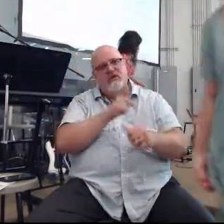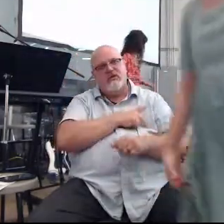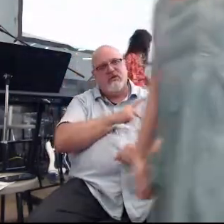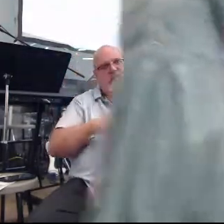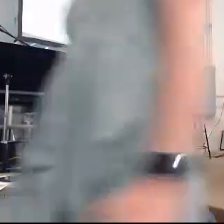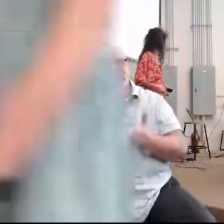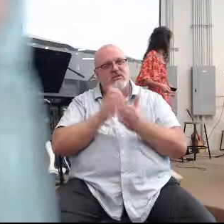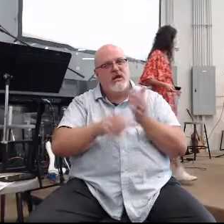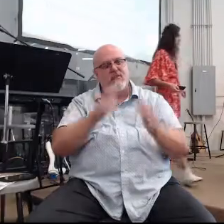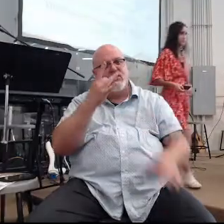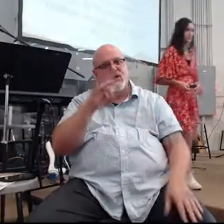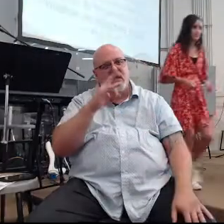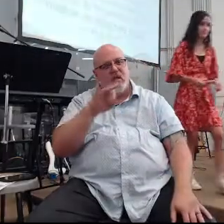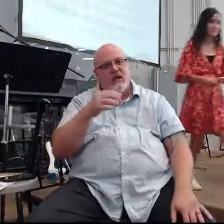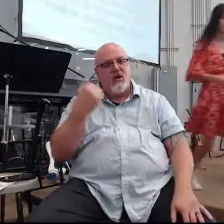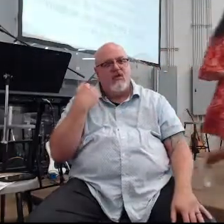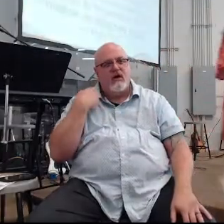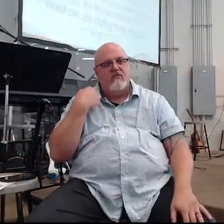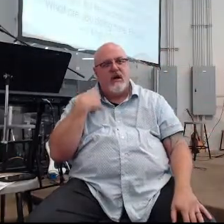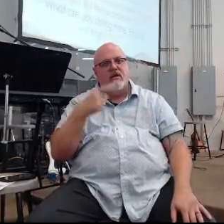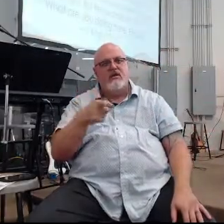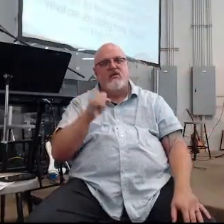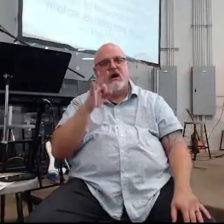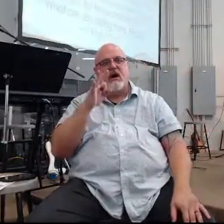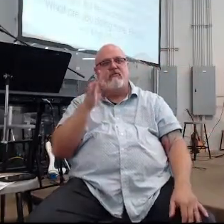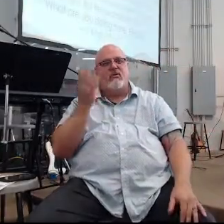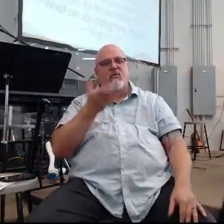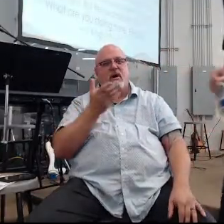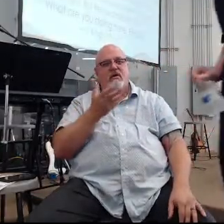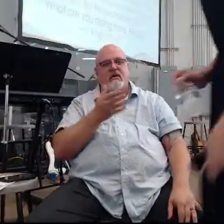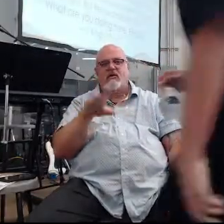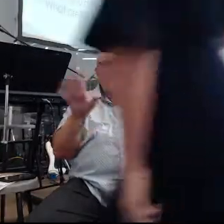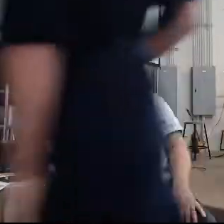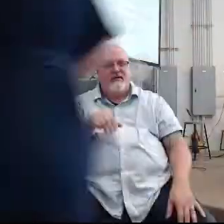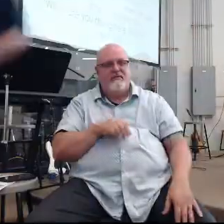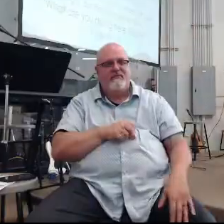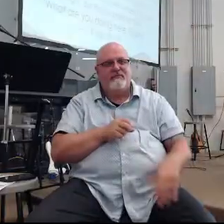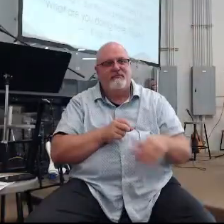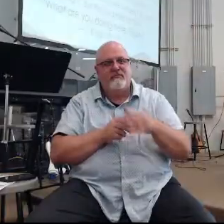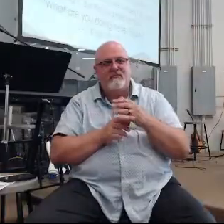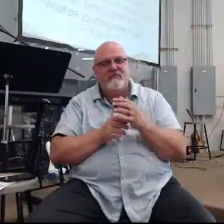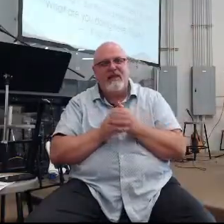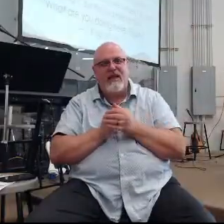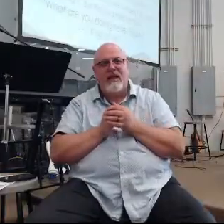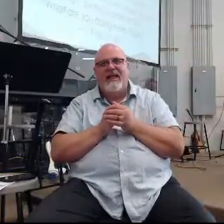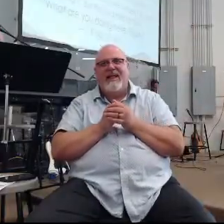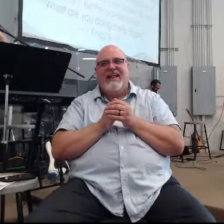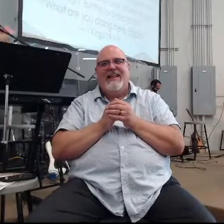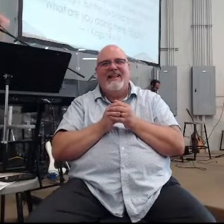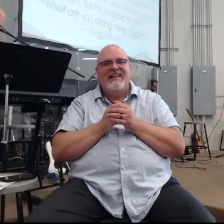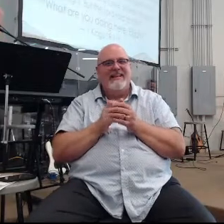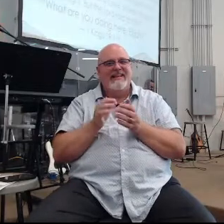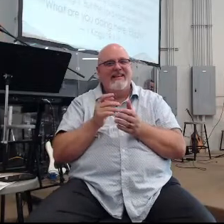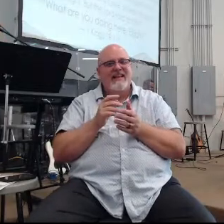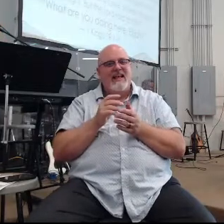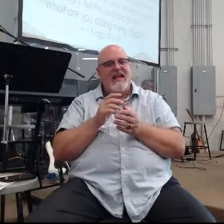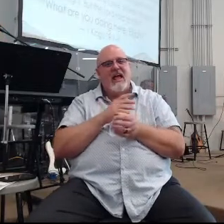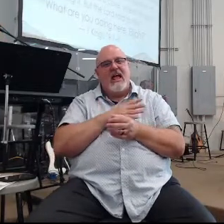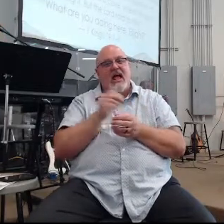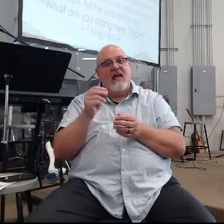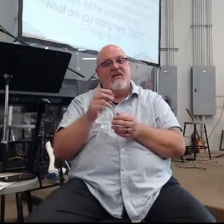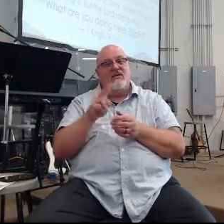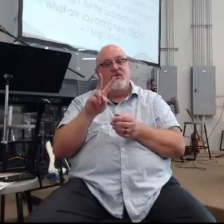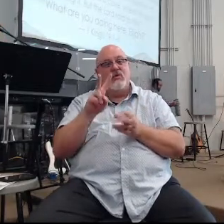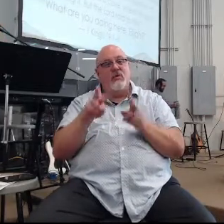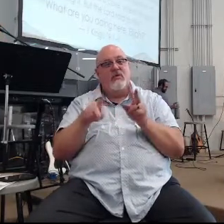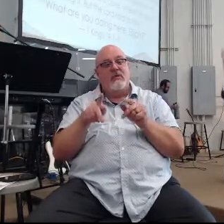remind you of, I want to tell you about something that Charles Haddon Spurgeon once